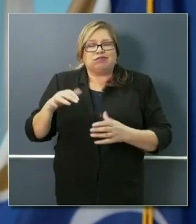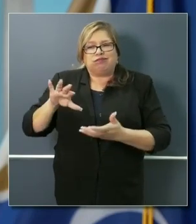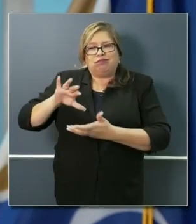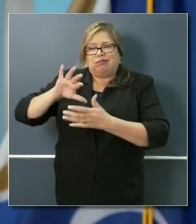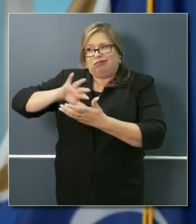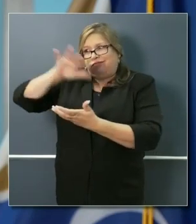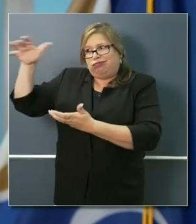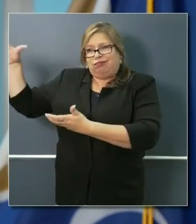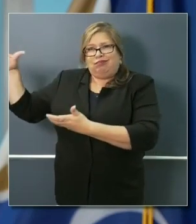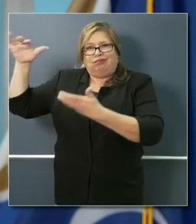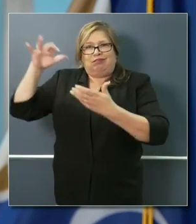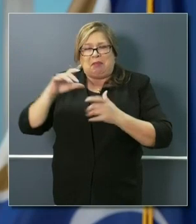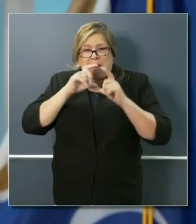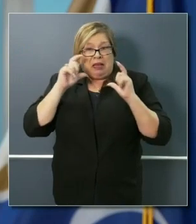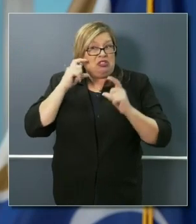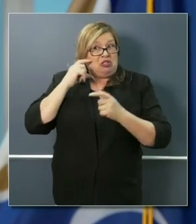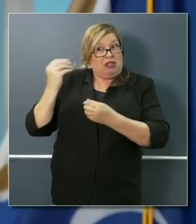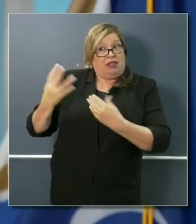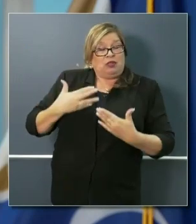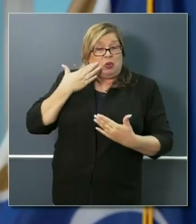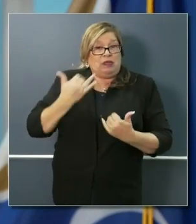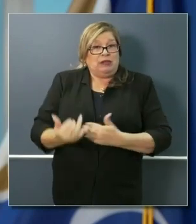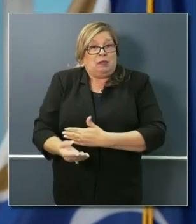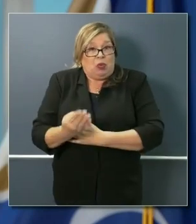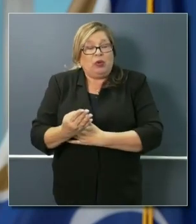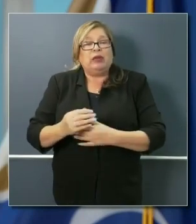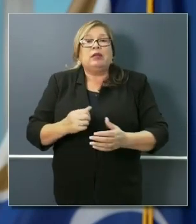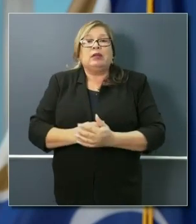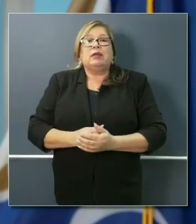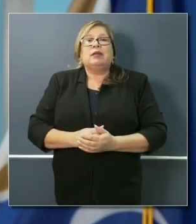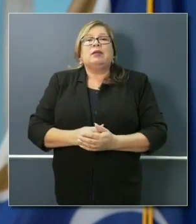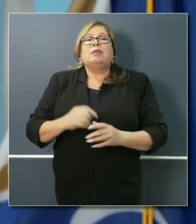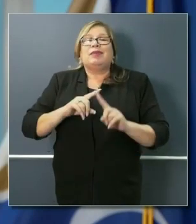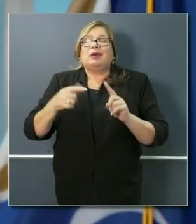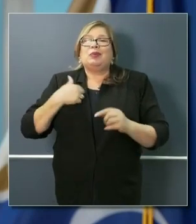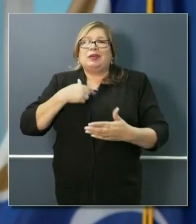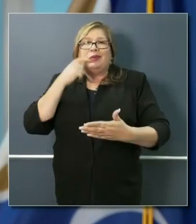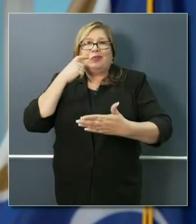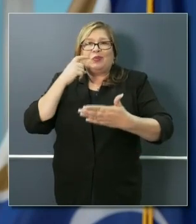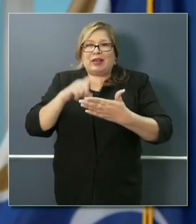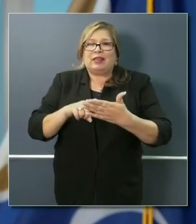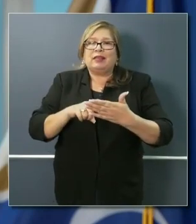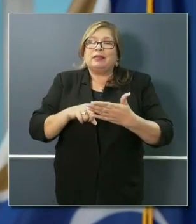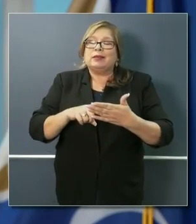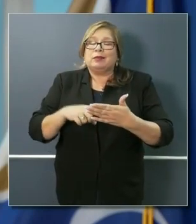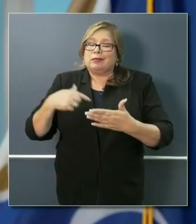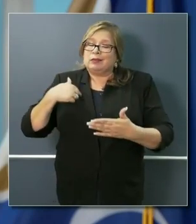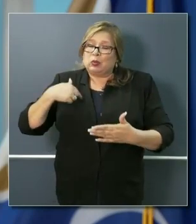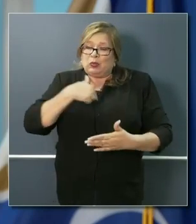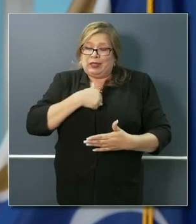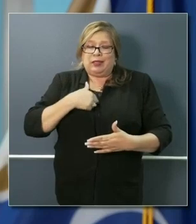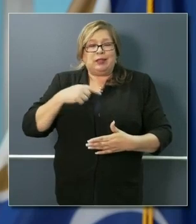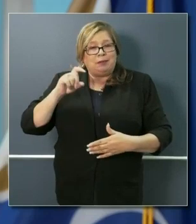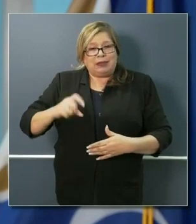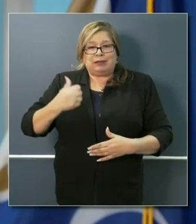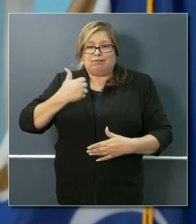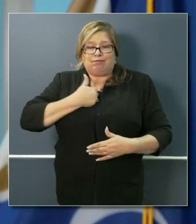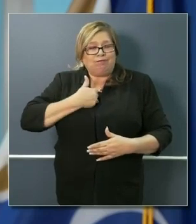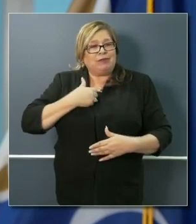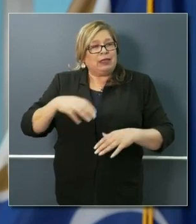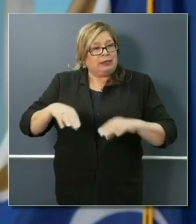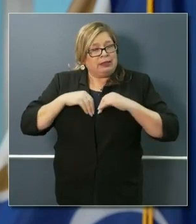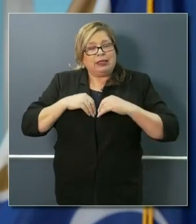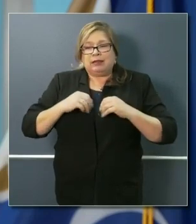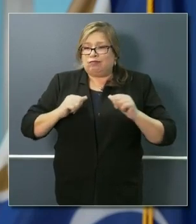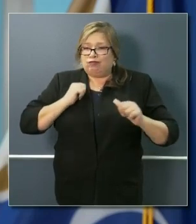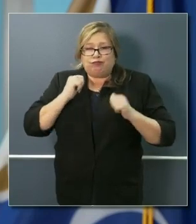told about that this morning, we recognize we have to do more as a state. And so for